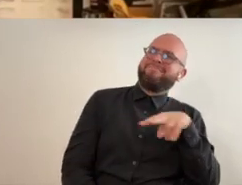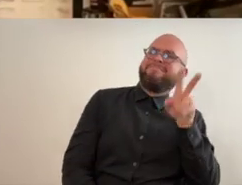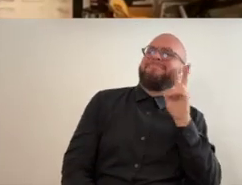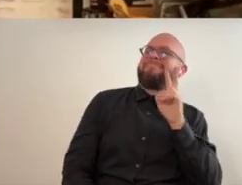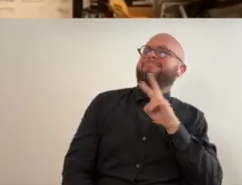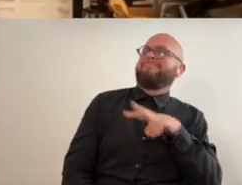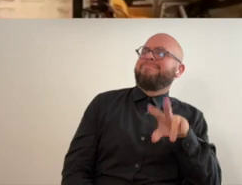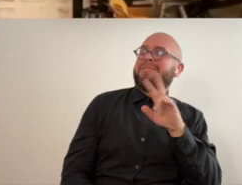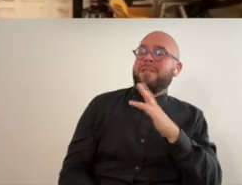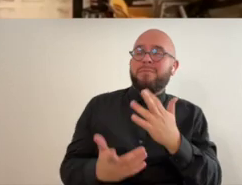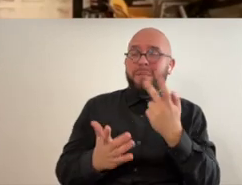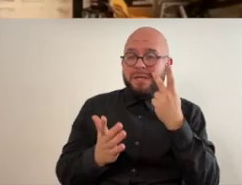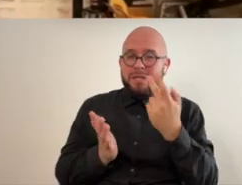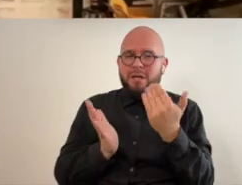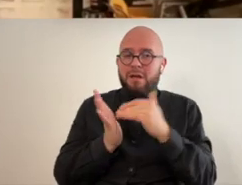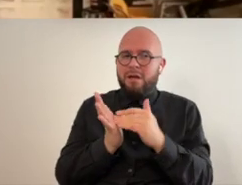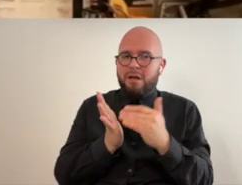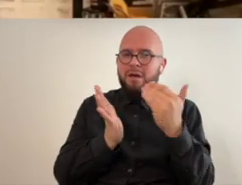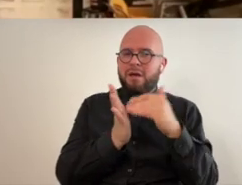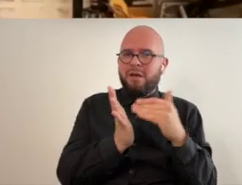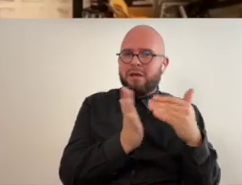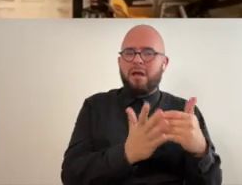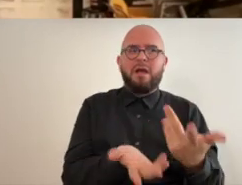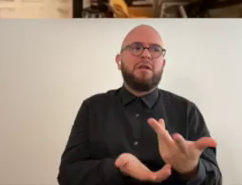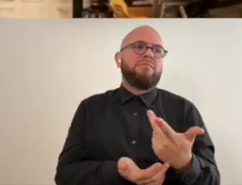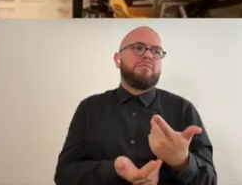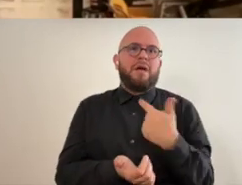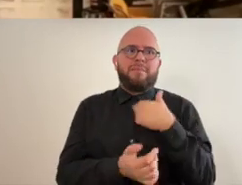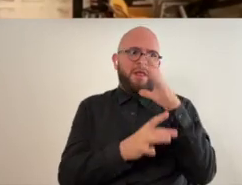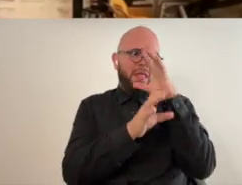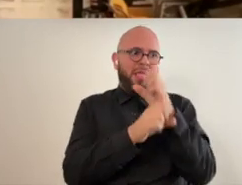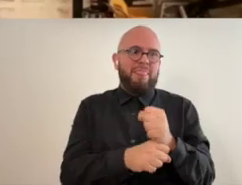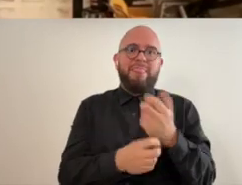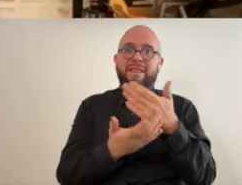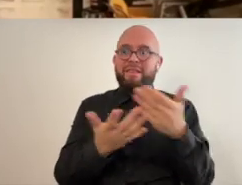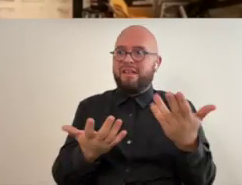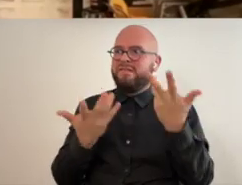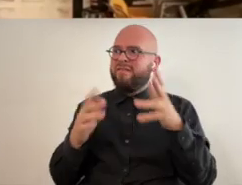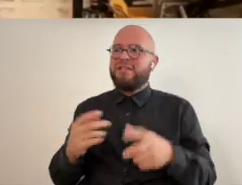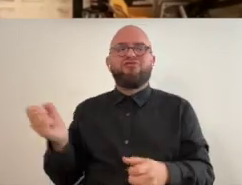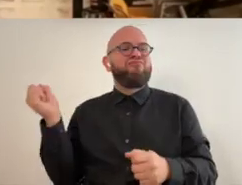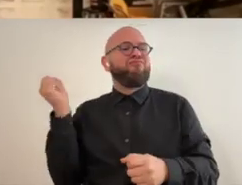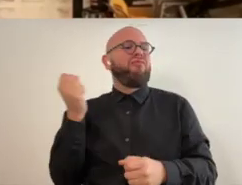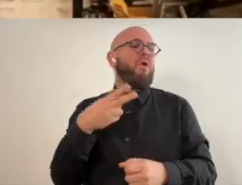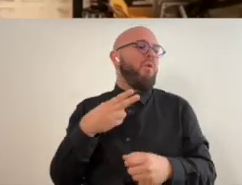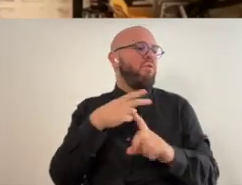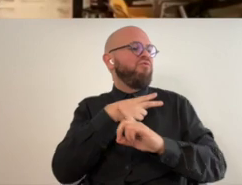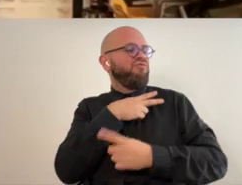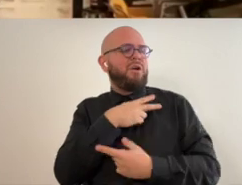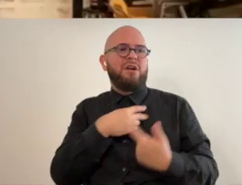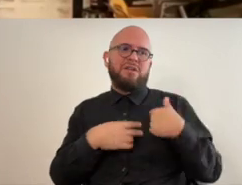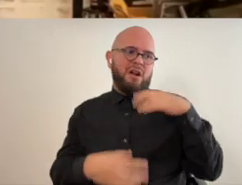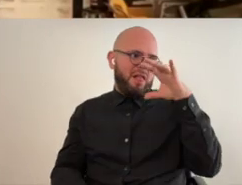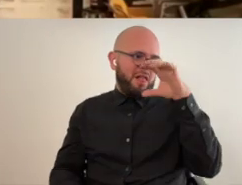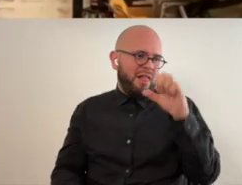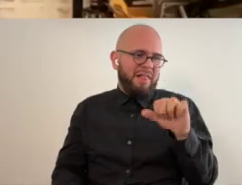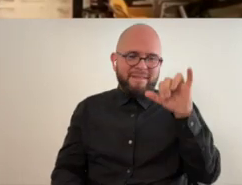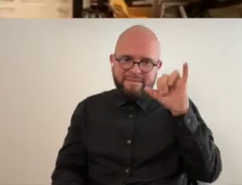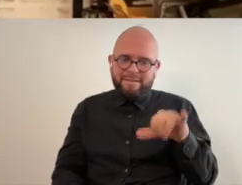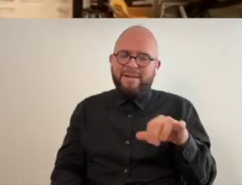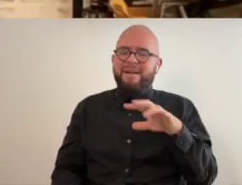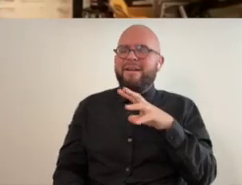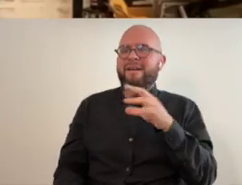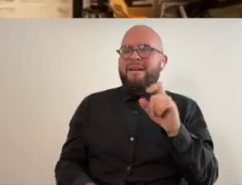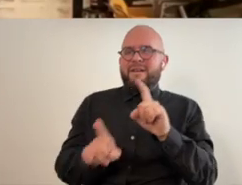that you need to linger or revisit um i'm fascinated with discarded objects and